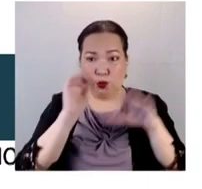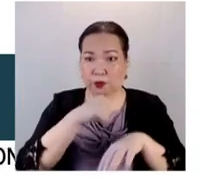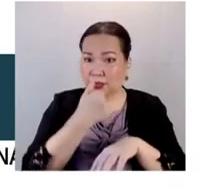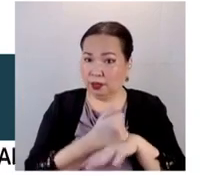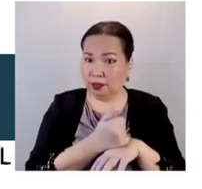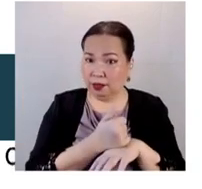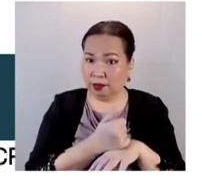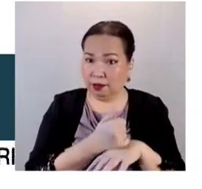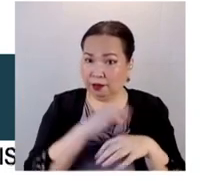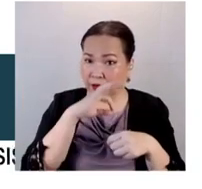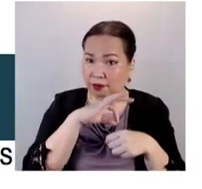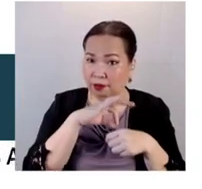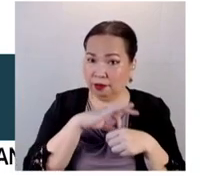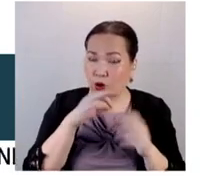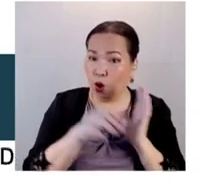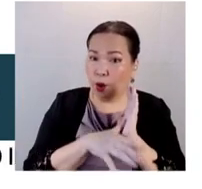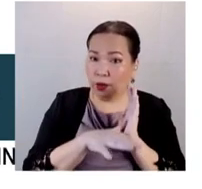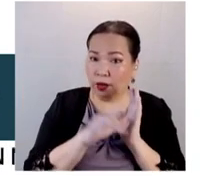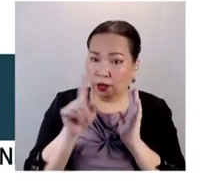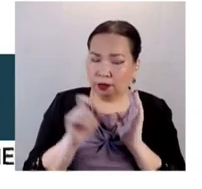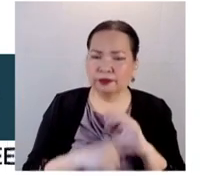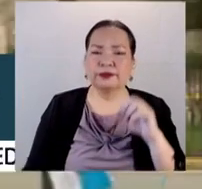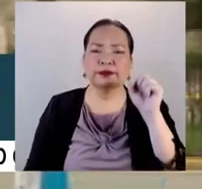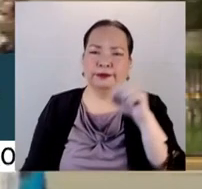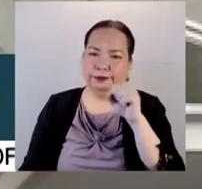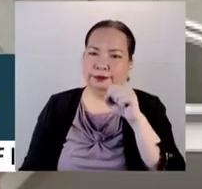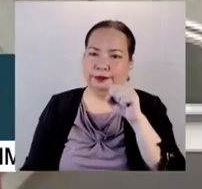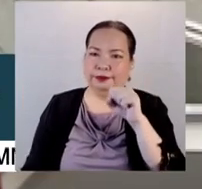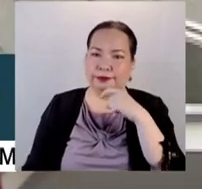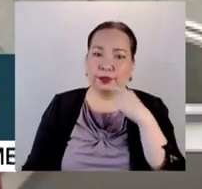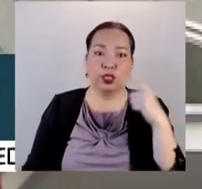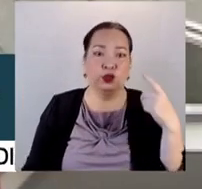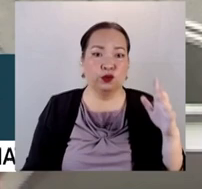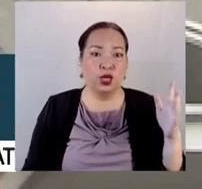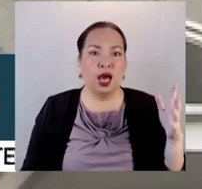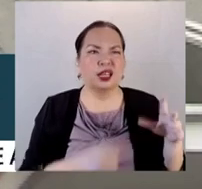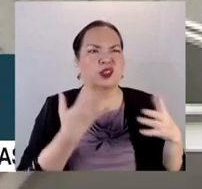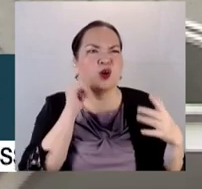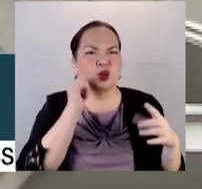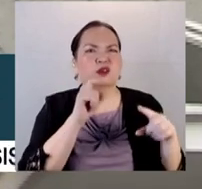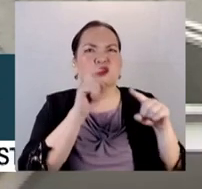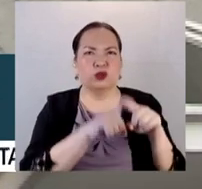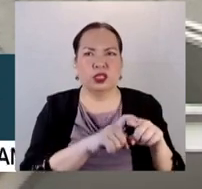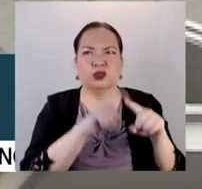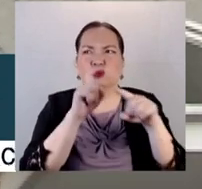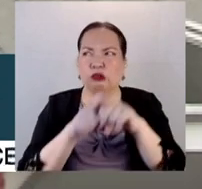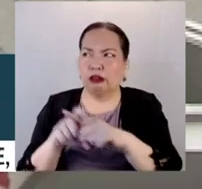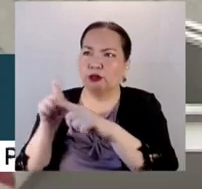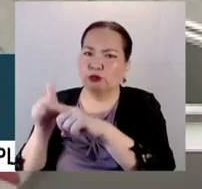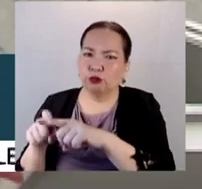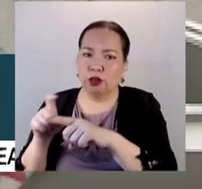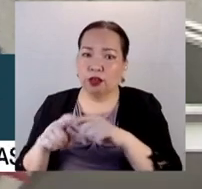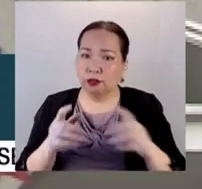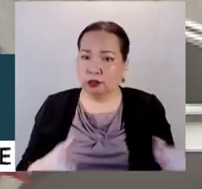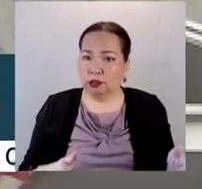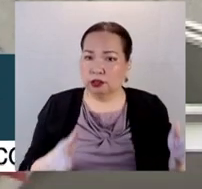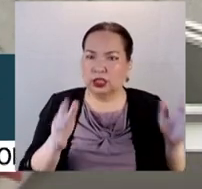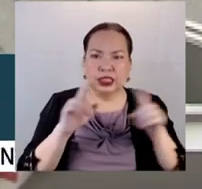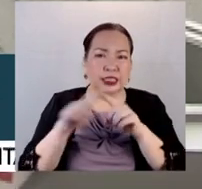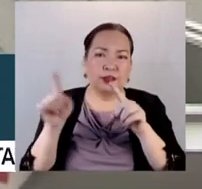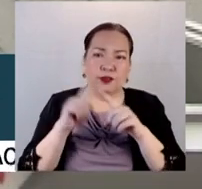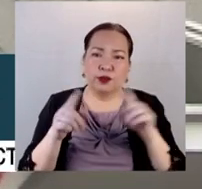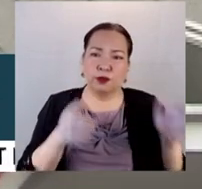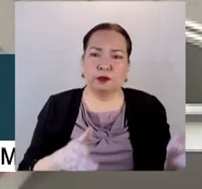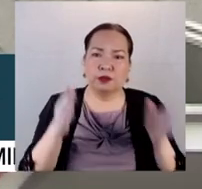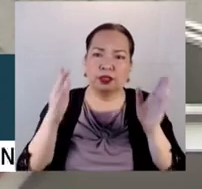Yes, ma'am. For the information of everybody, we have been leasing several offices, several floors of the different buildings,